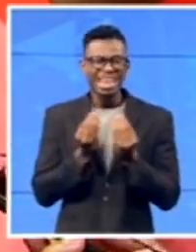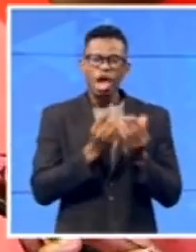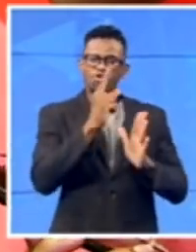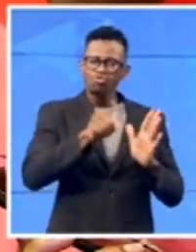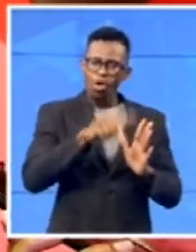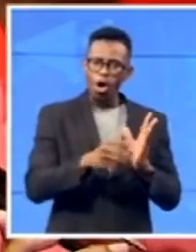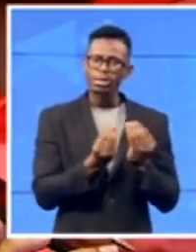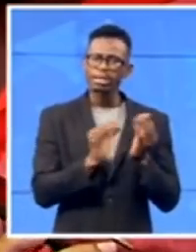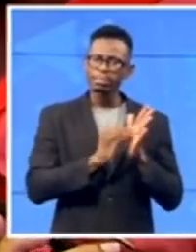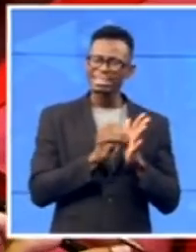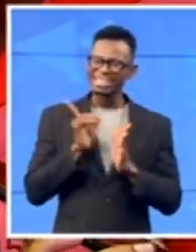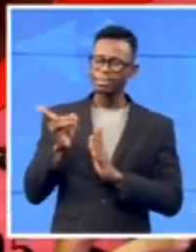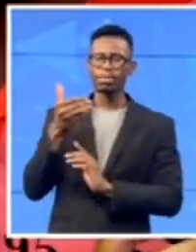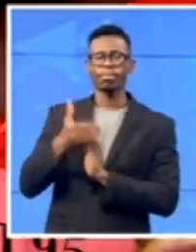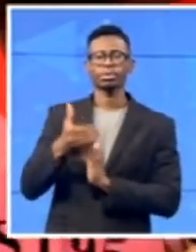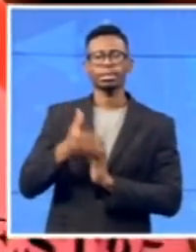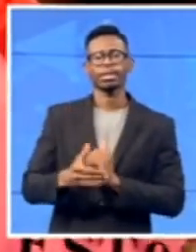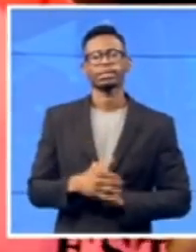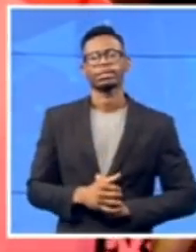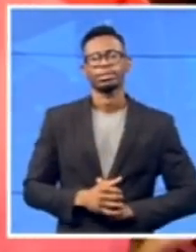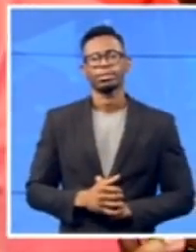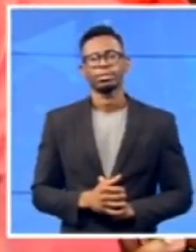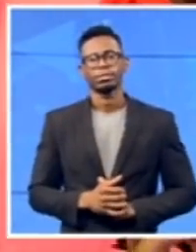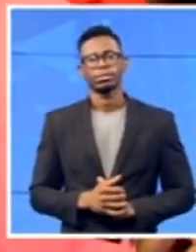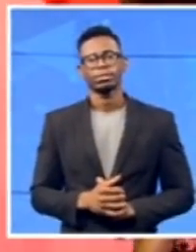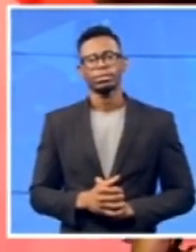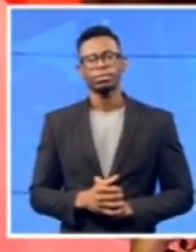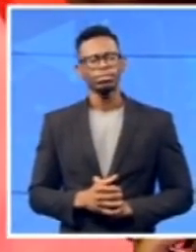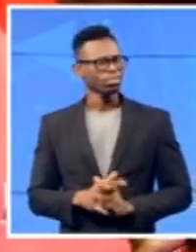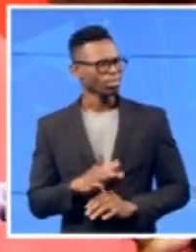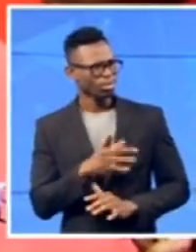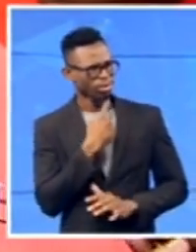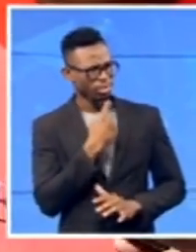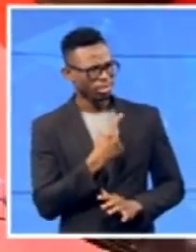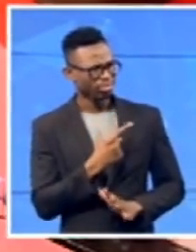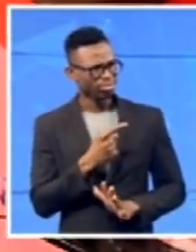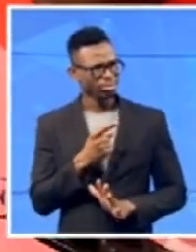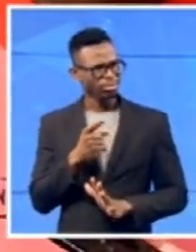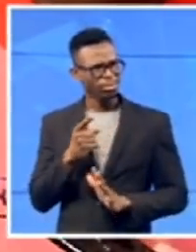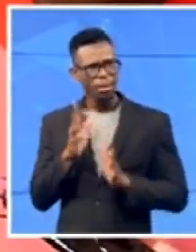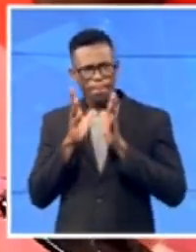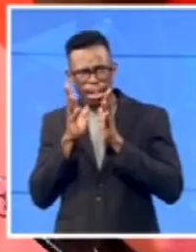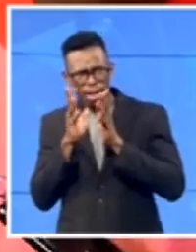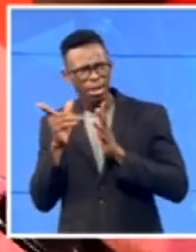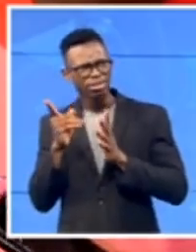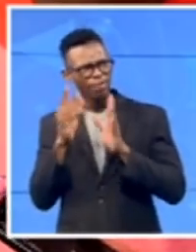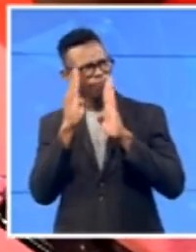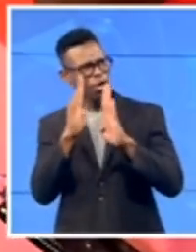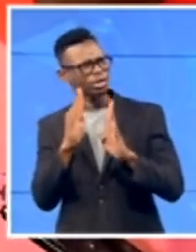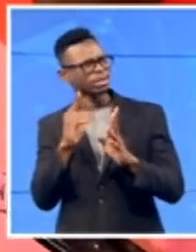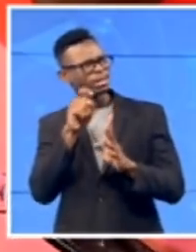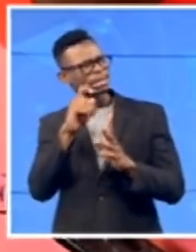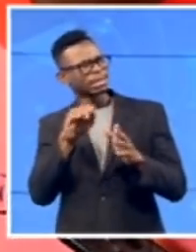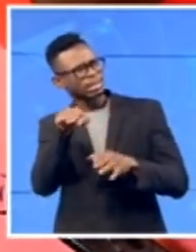Mr. Gunino, you say that Malema has interests in Zimbabwe. Do you care to enlighten us about that? We will come